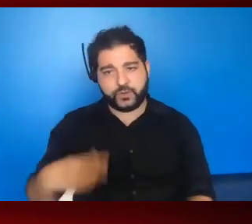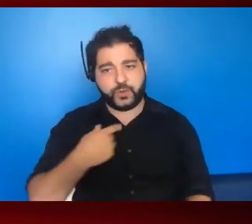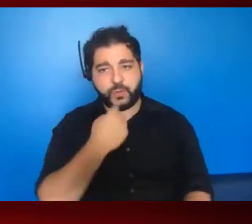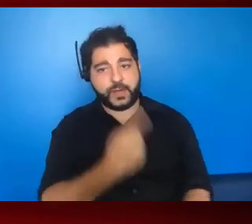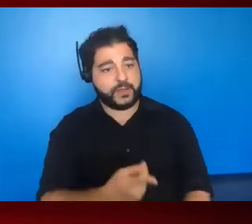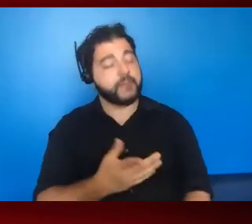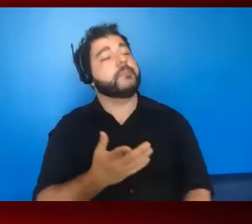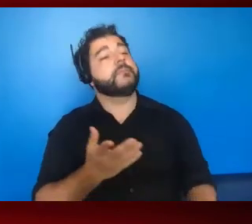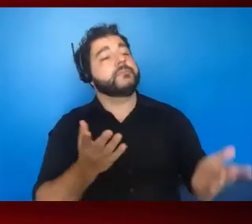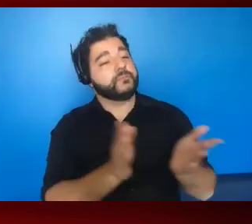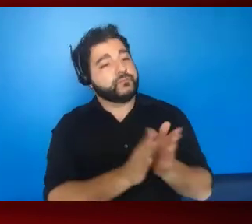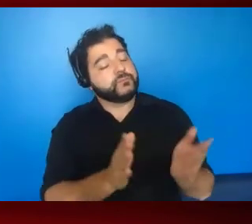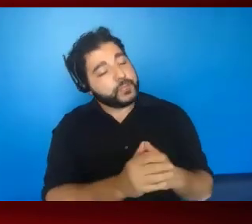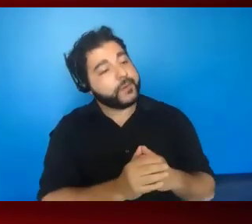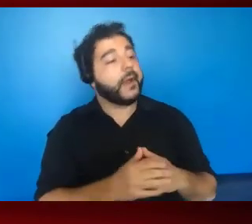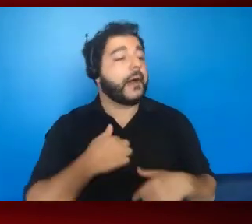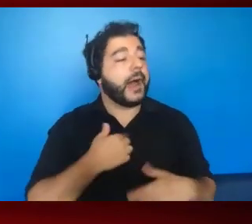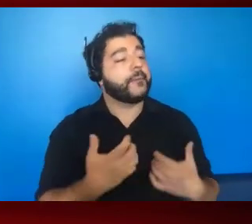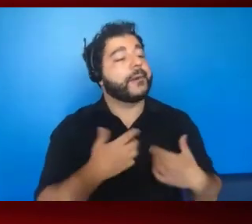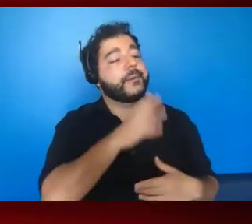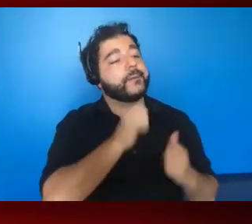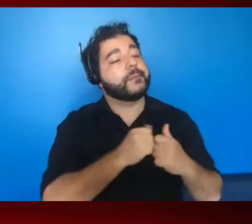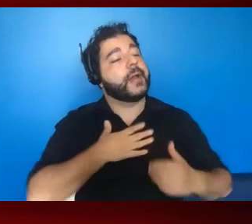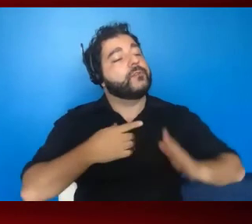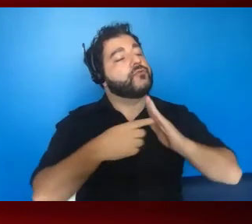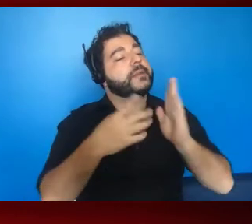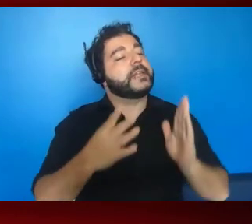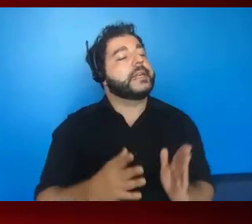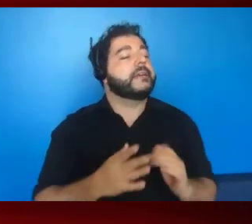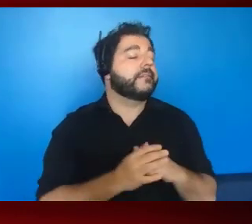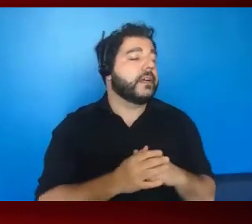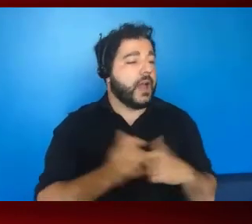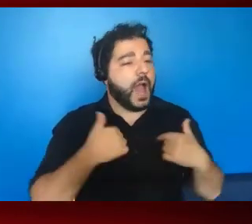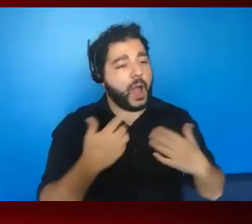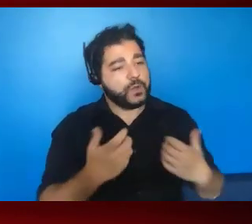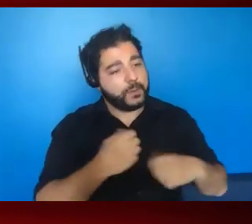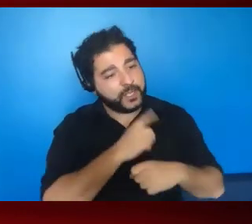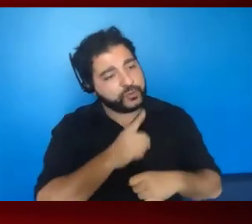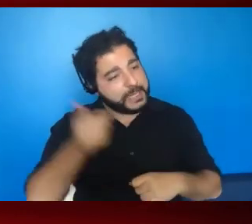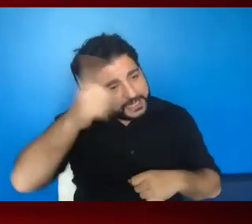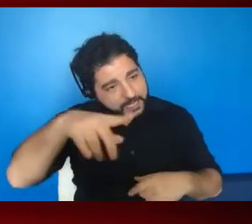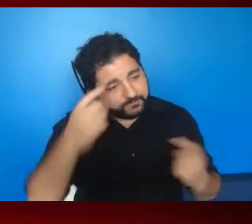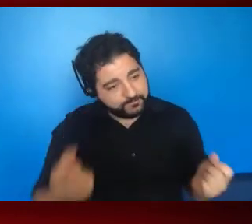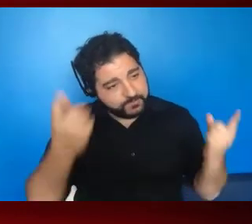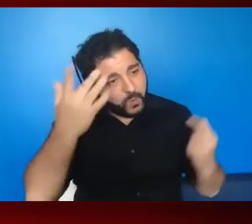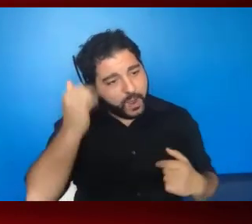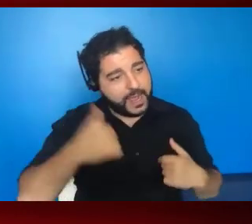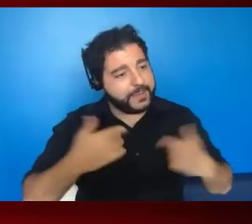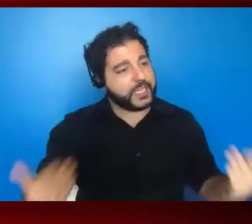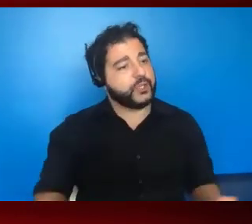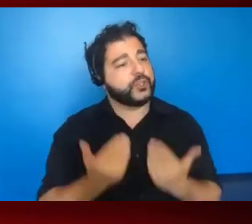them what you would like to talk to your representative. And you want to make sure that they understand why you're there.